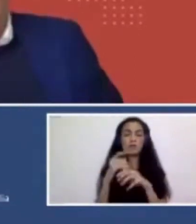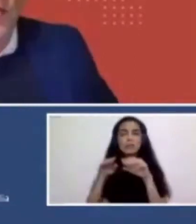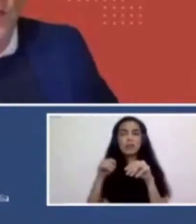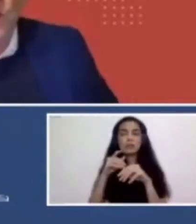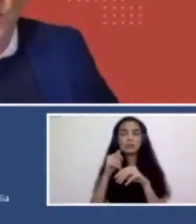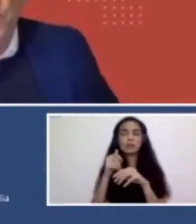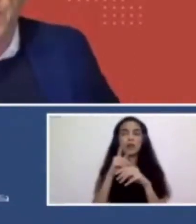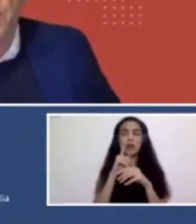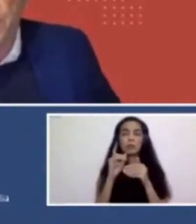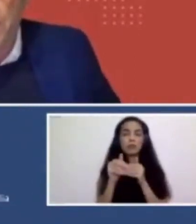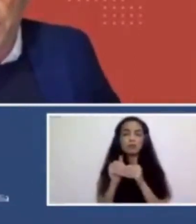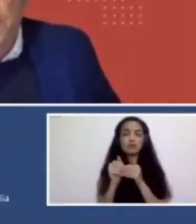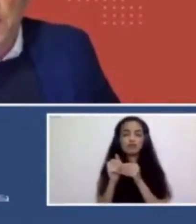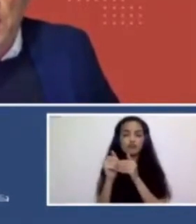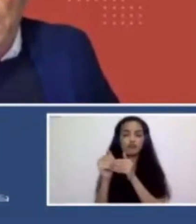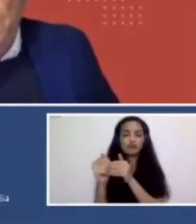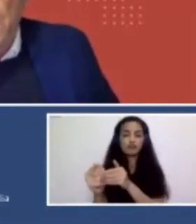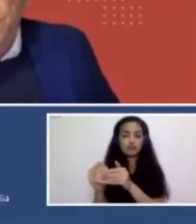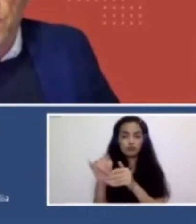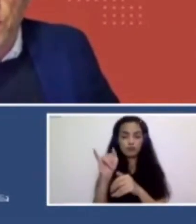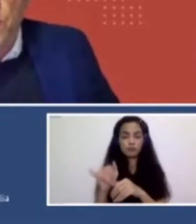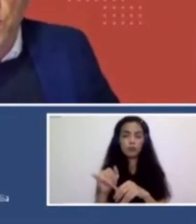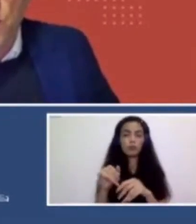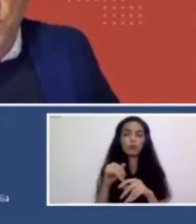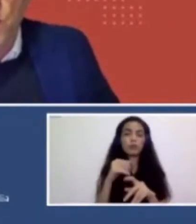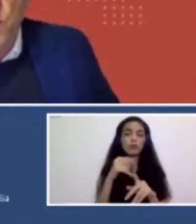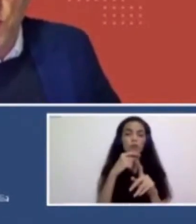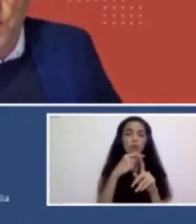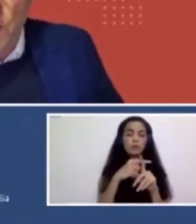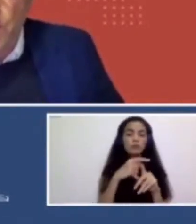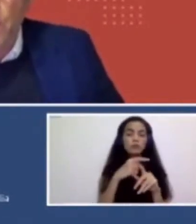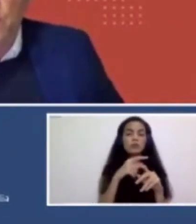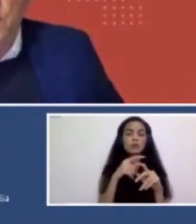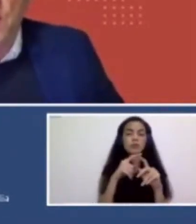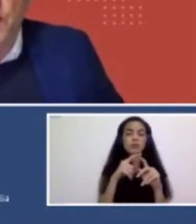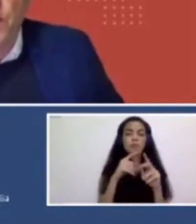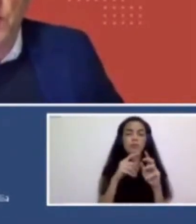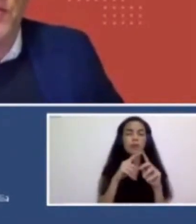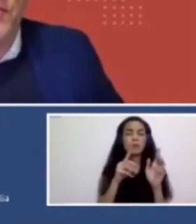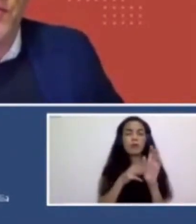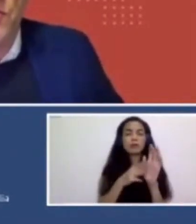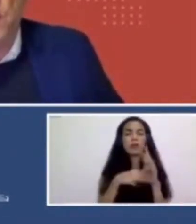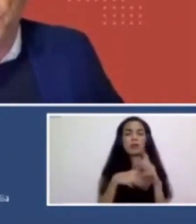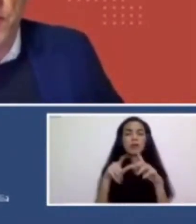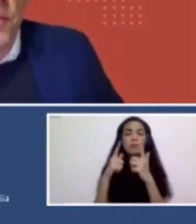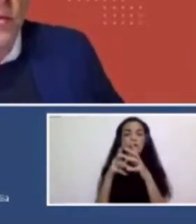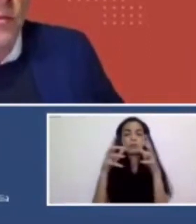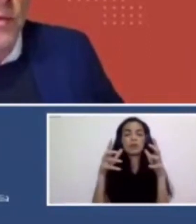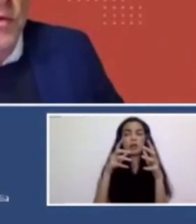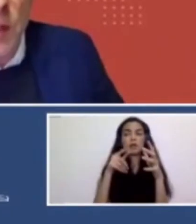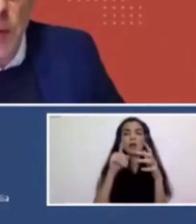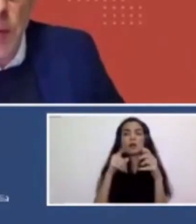Work. Work. Problem also within, uh, larger institutions, which all of us feel is the kind of pressure on research and pressure